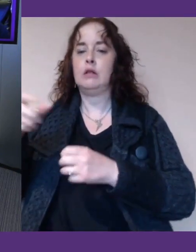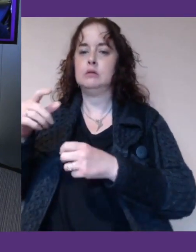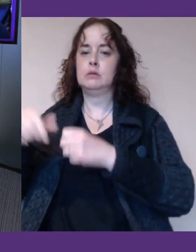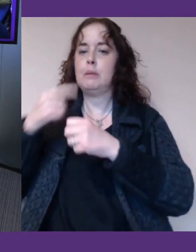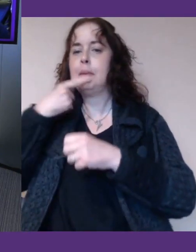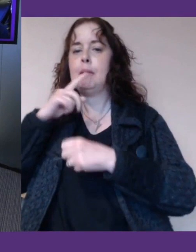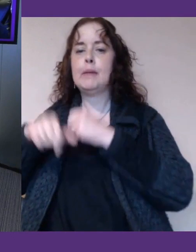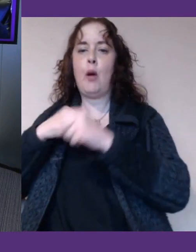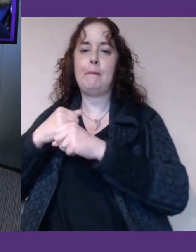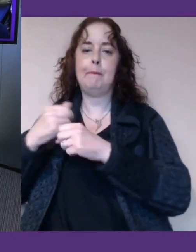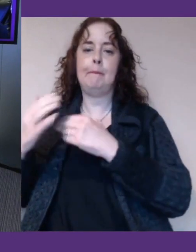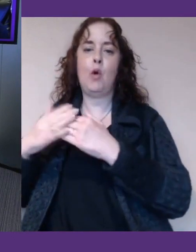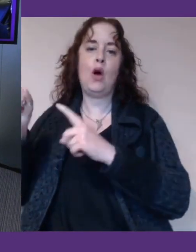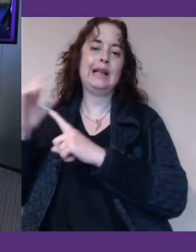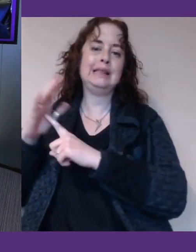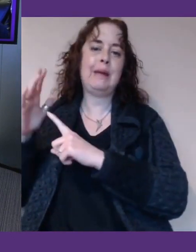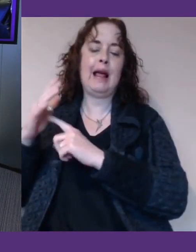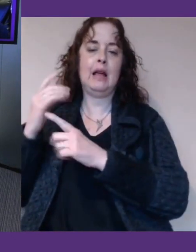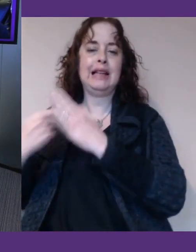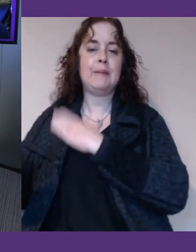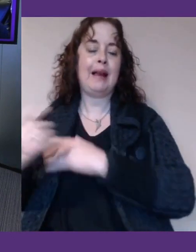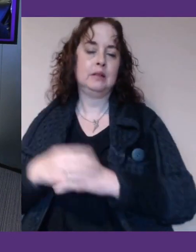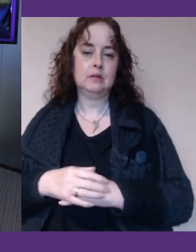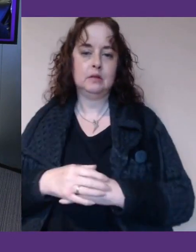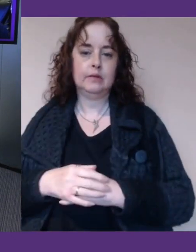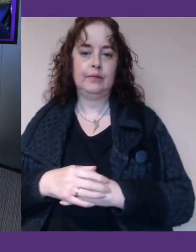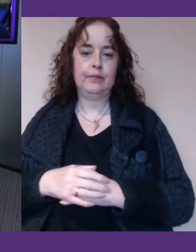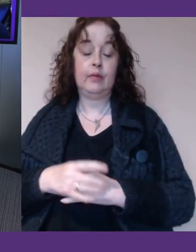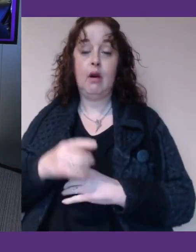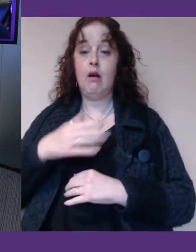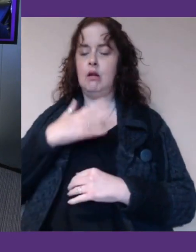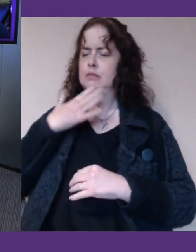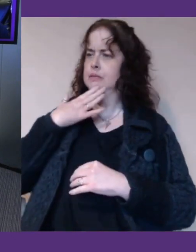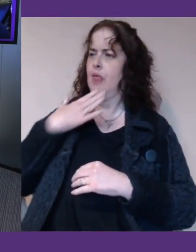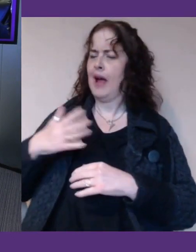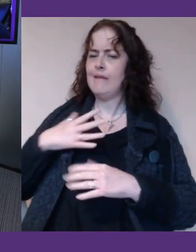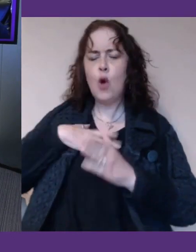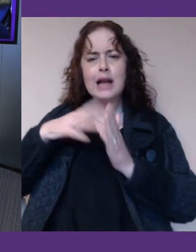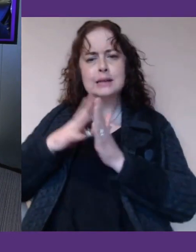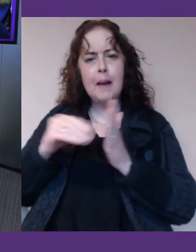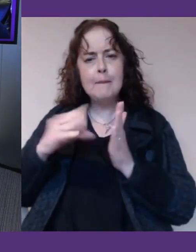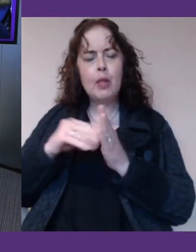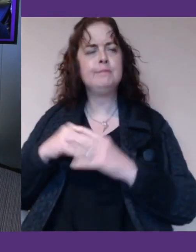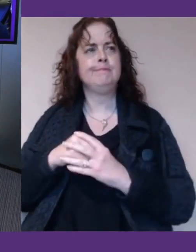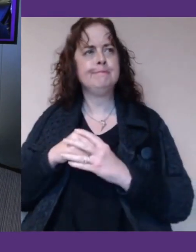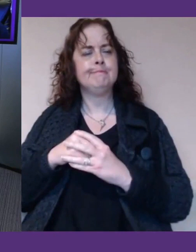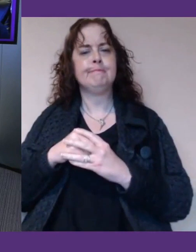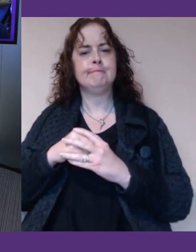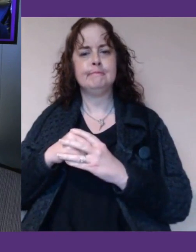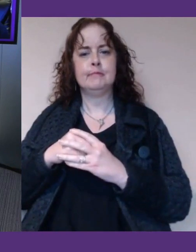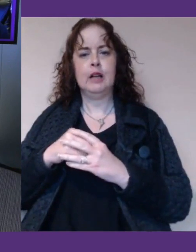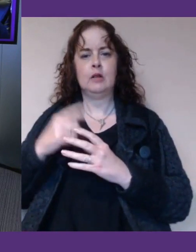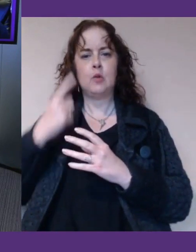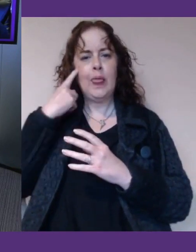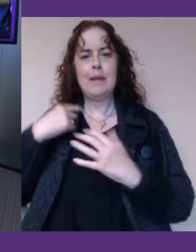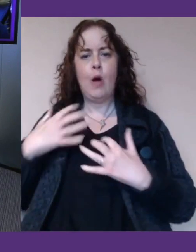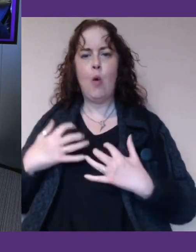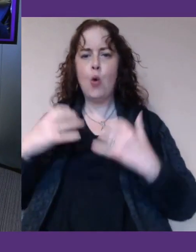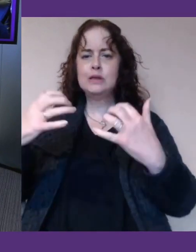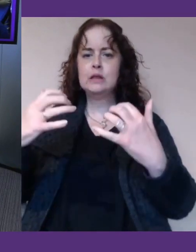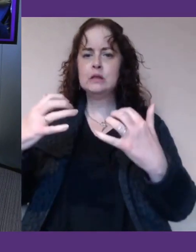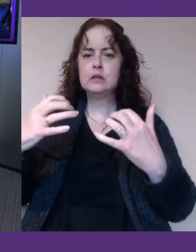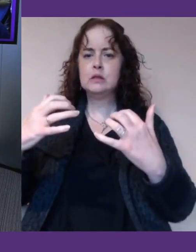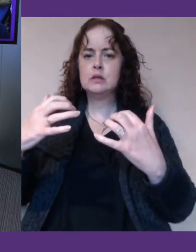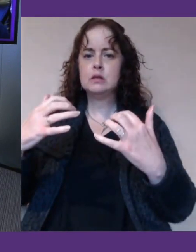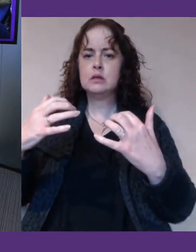I really like that those examples, because I think what they do for me, I'm thinking about again, thinking about who's in the audience is it sort of gives everybody a point to go and say,